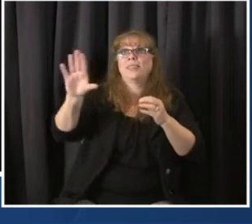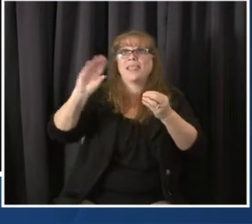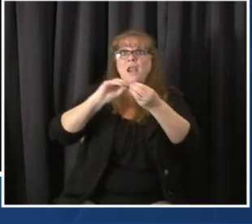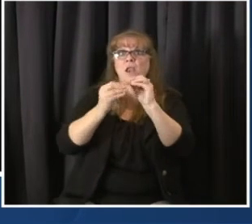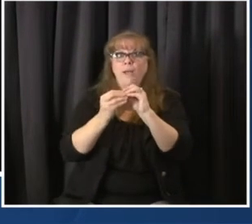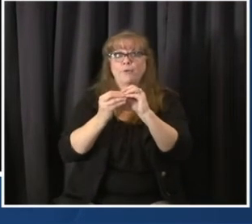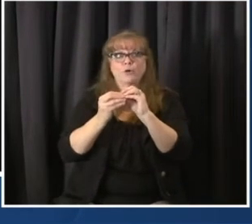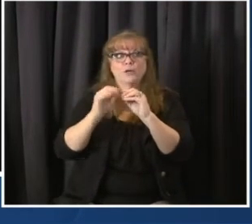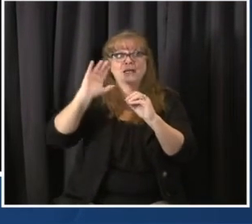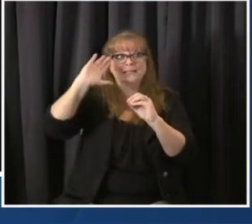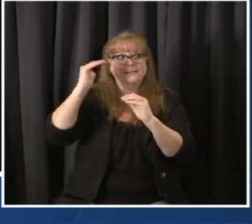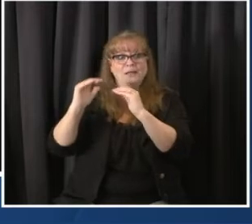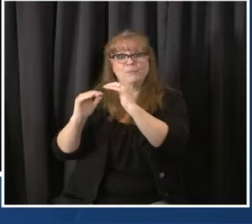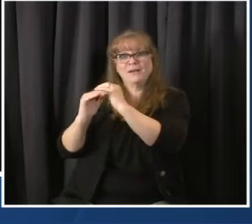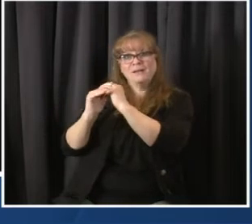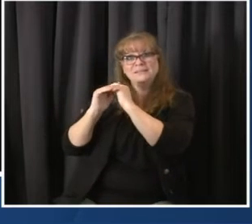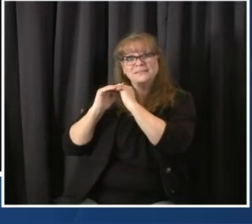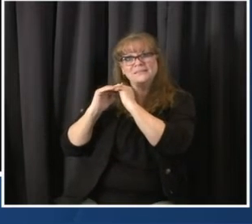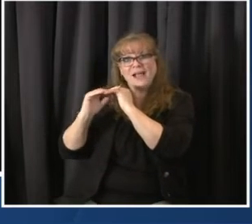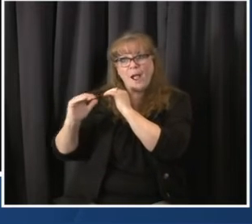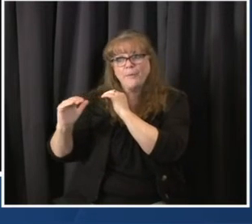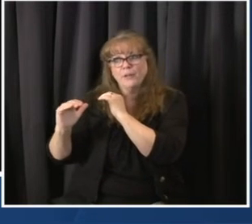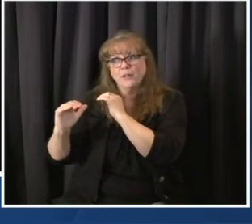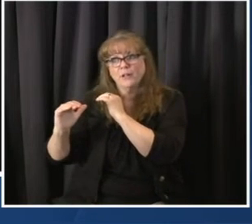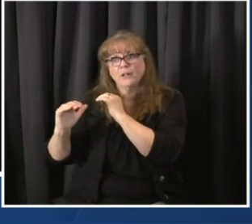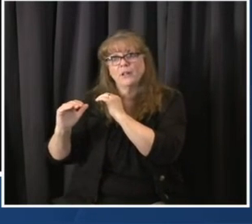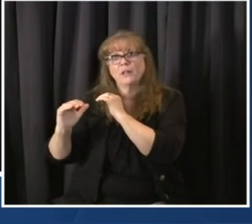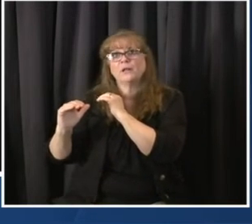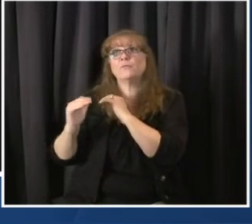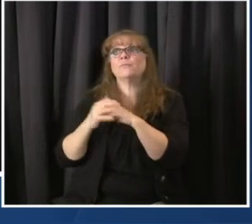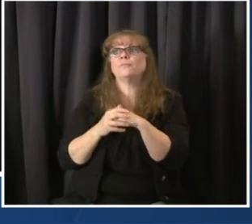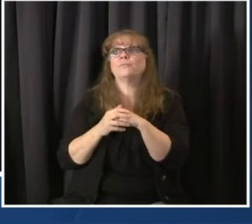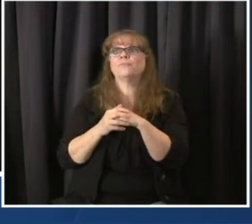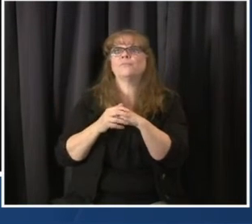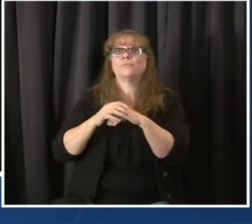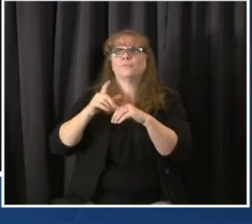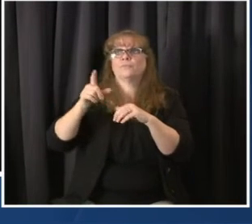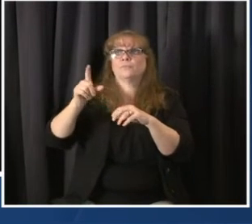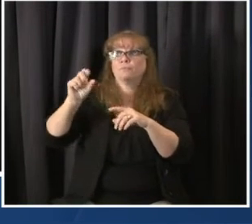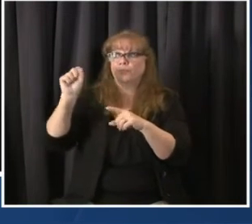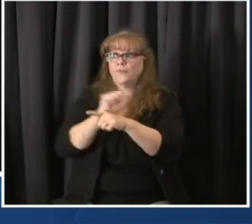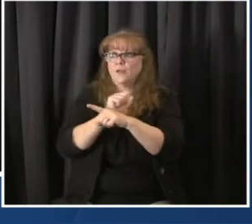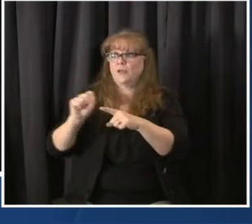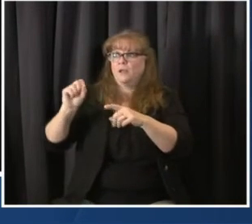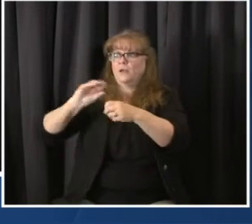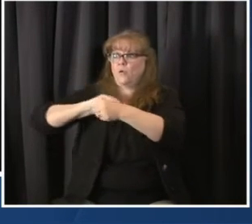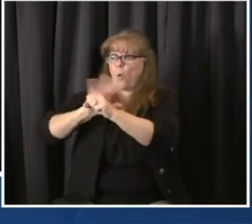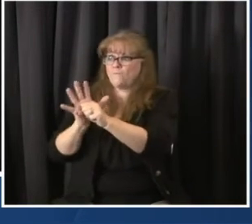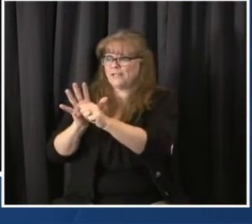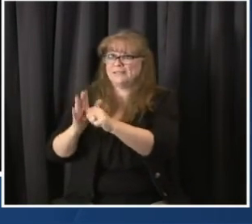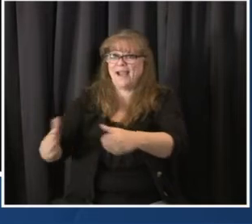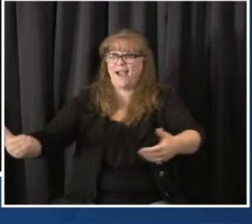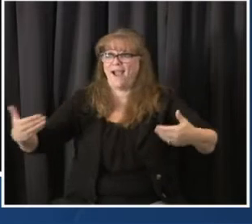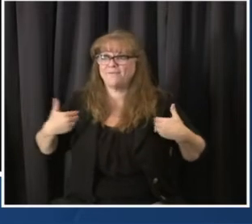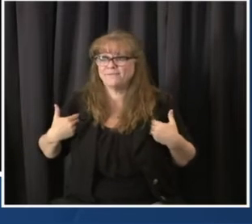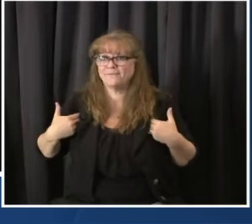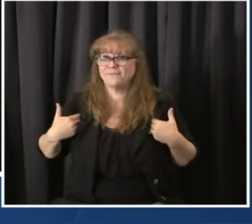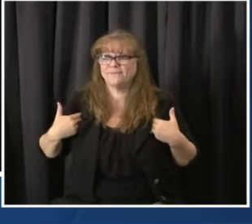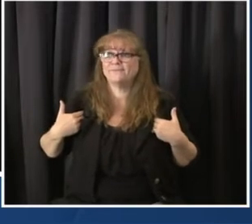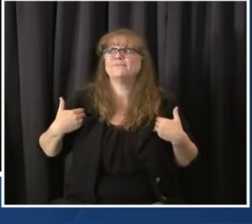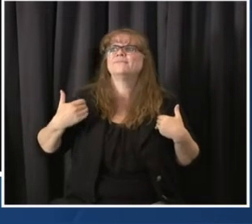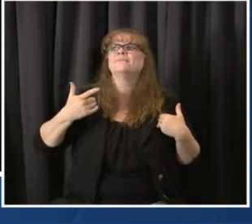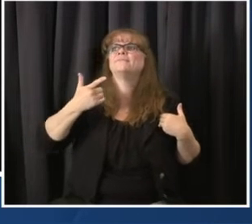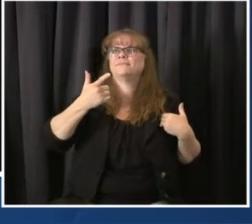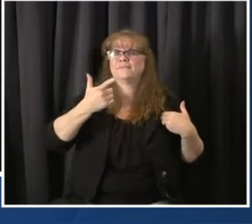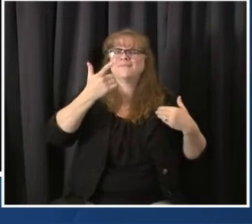result of more testing, which is a very good thing. We feel better about where testing is now than we did over the holidays when I think it was